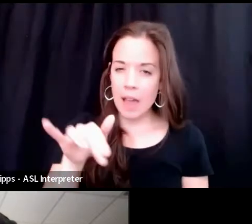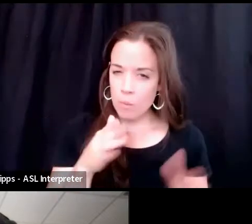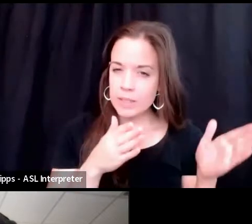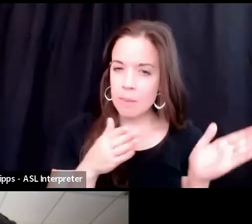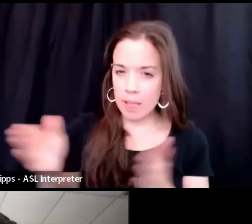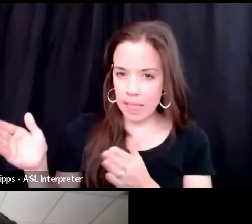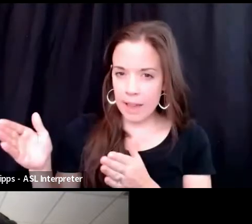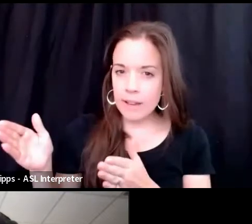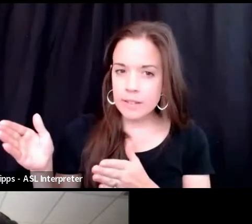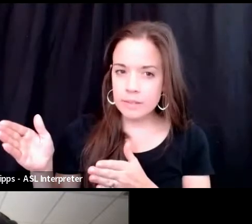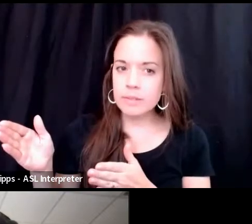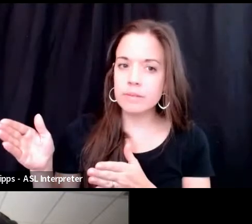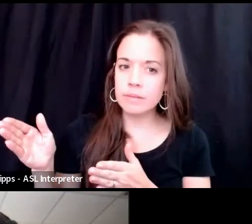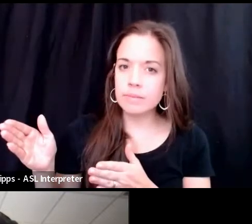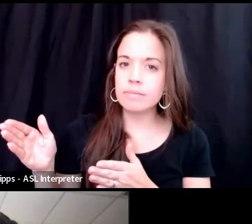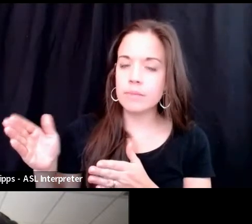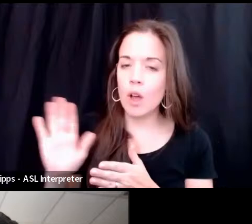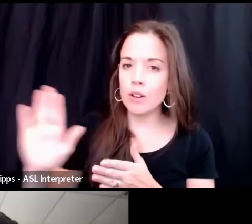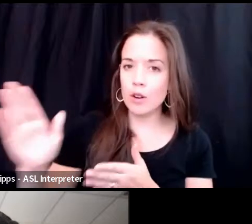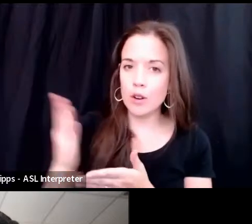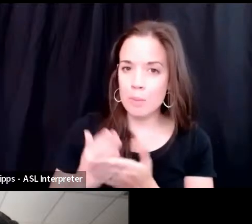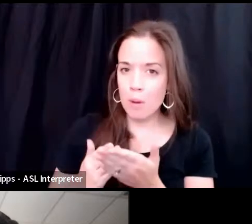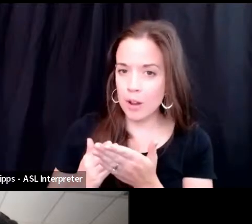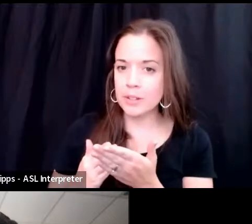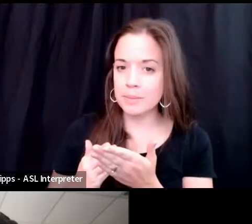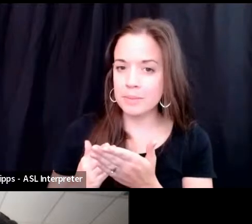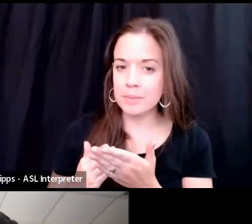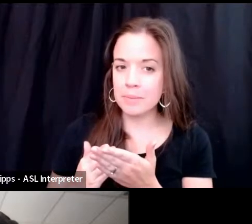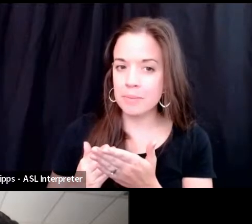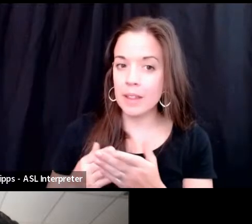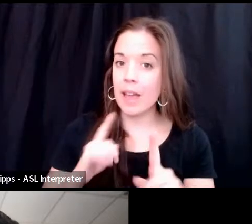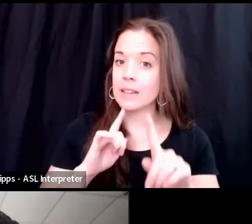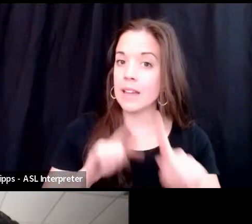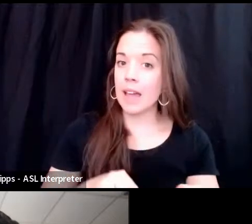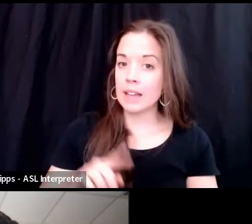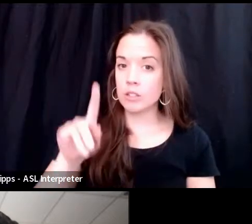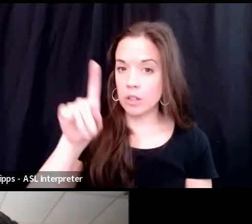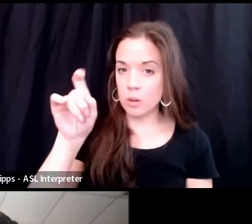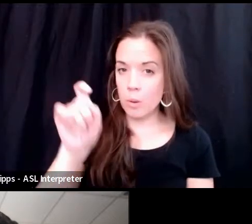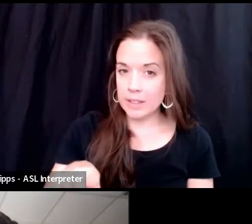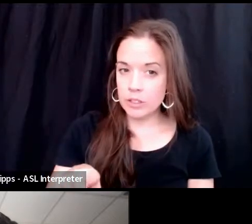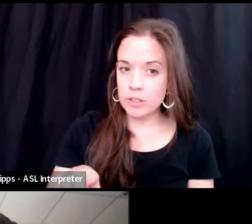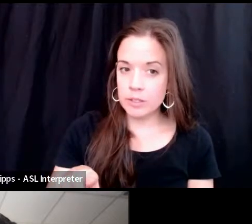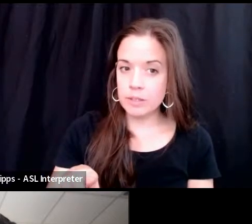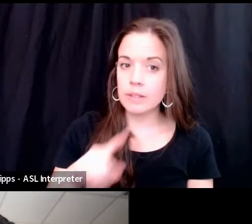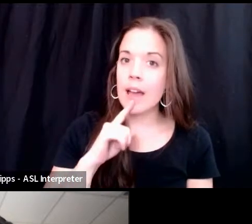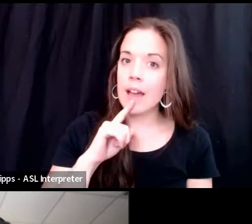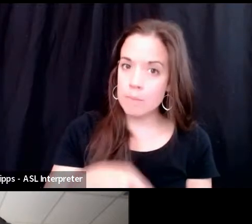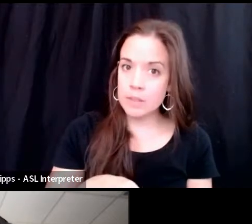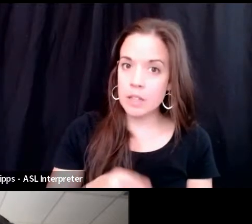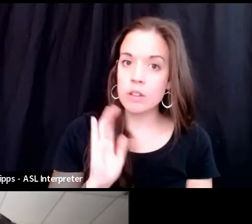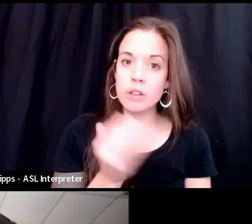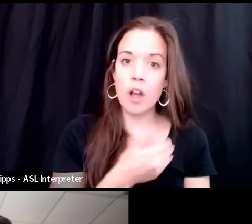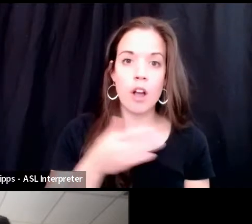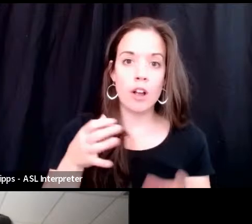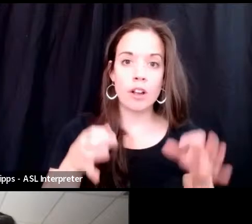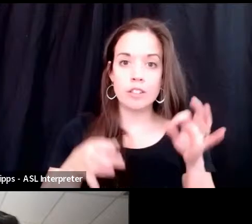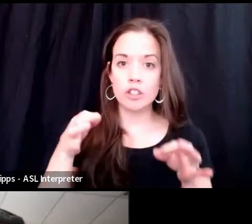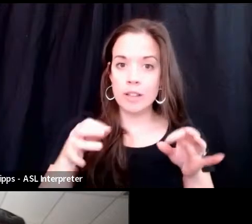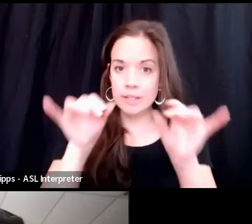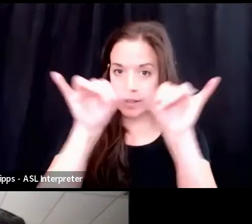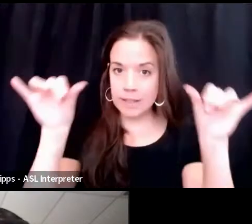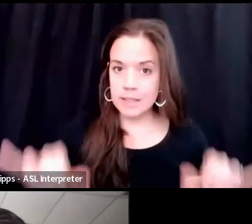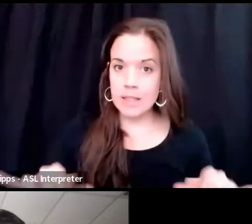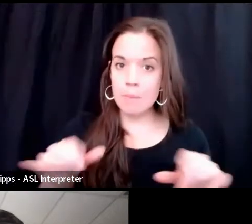move on her part. And to answer the questions, absolutely. Our justice system is